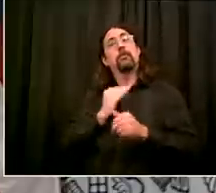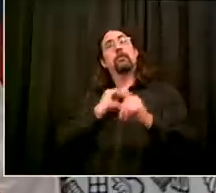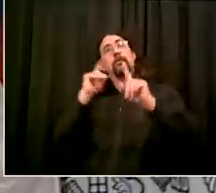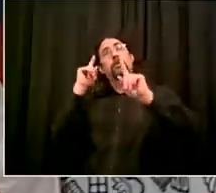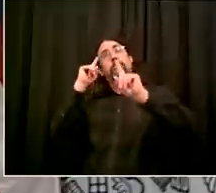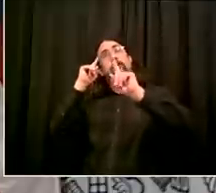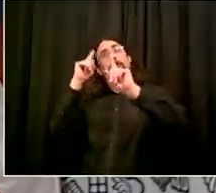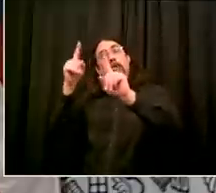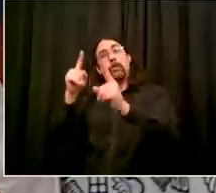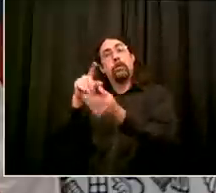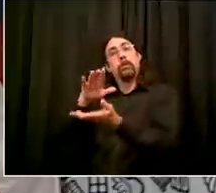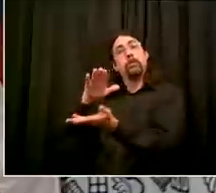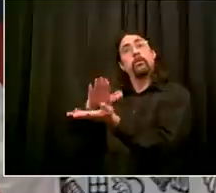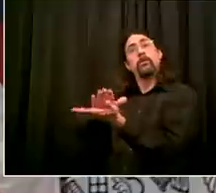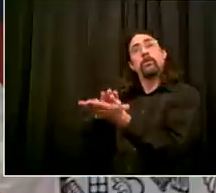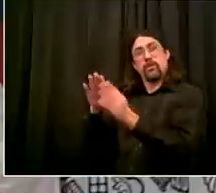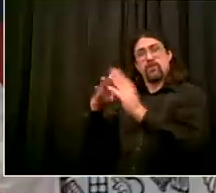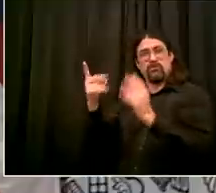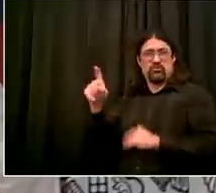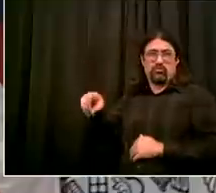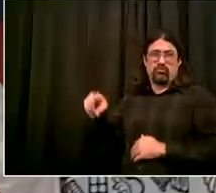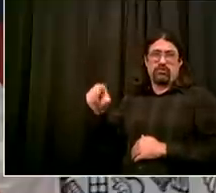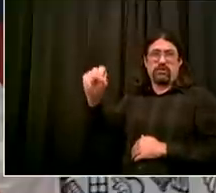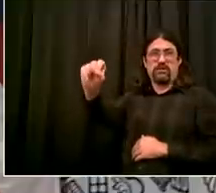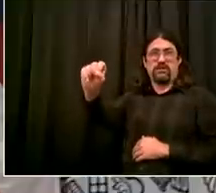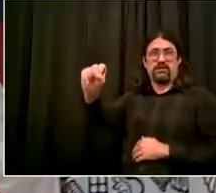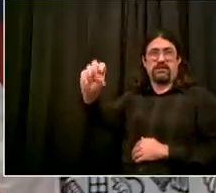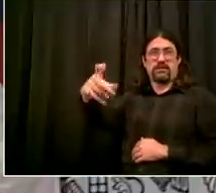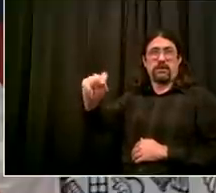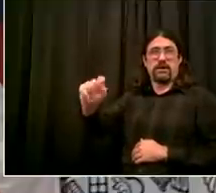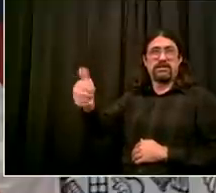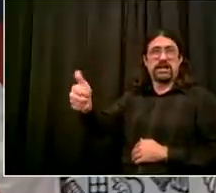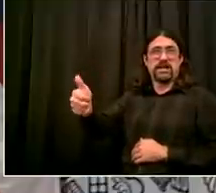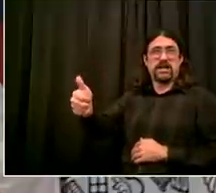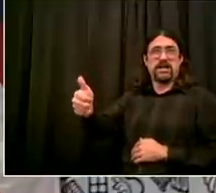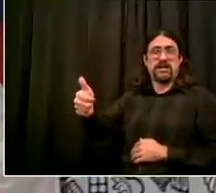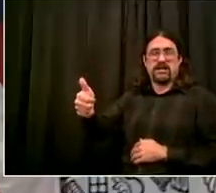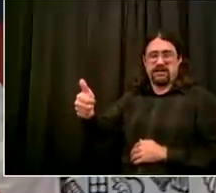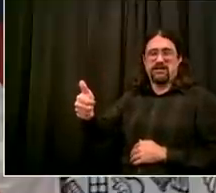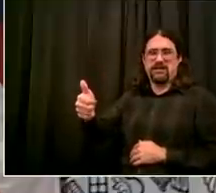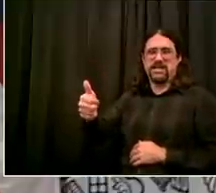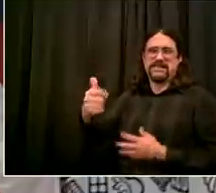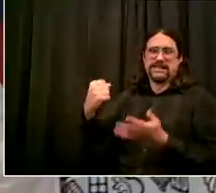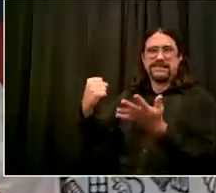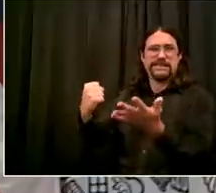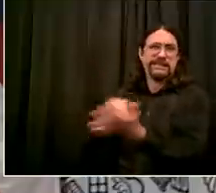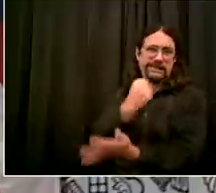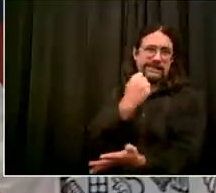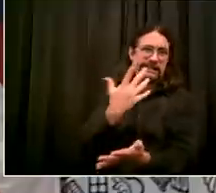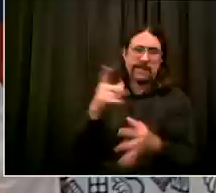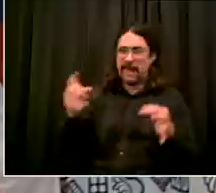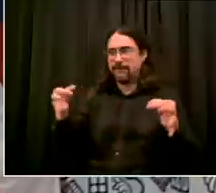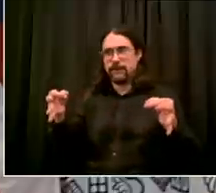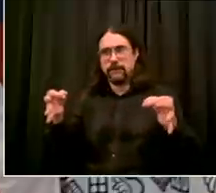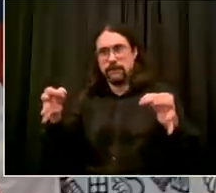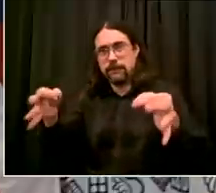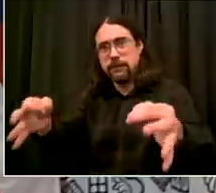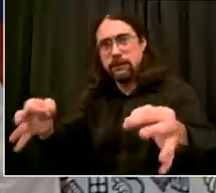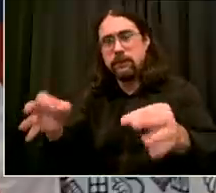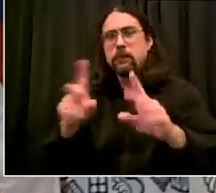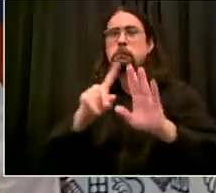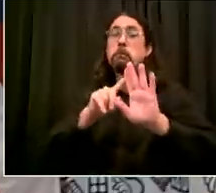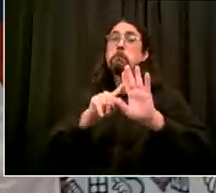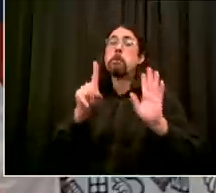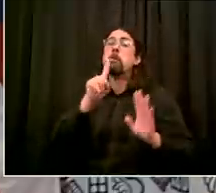so the model needed work there's no question about that it got resolved it was proven now on a large scale that